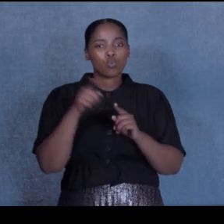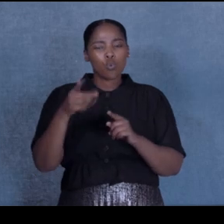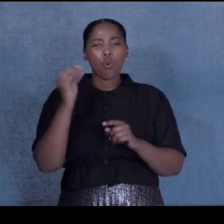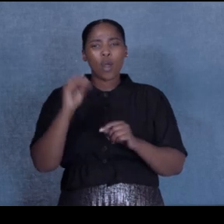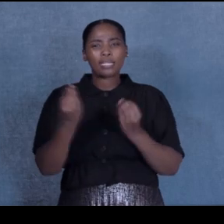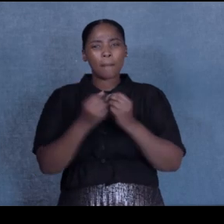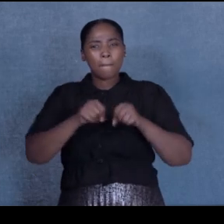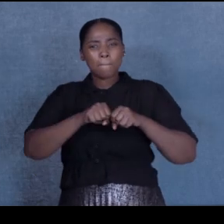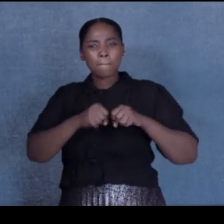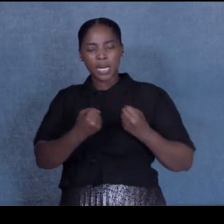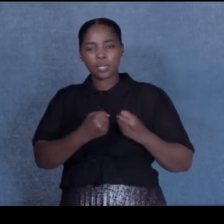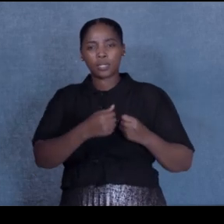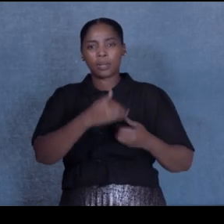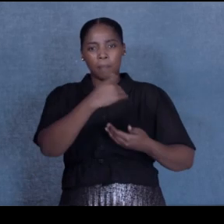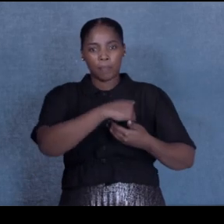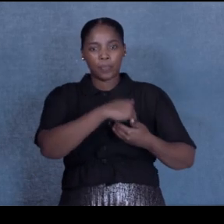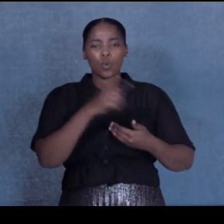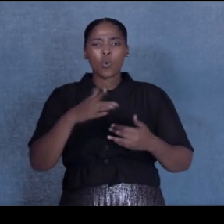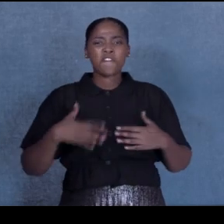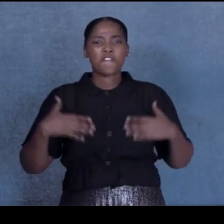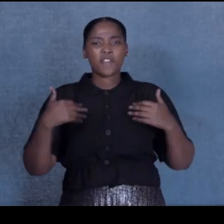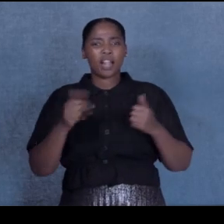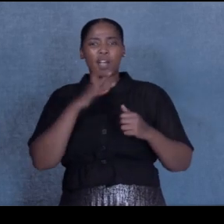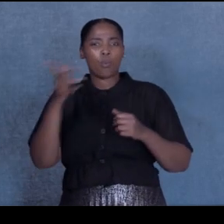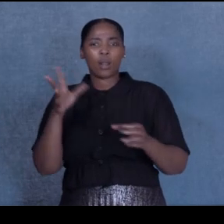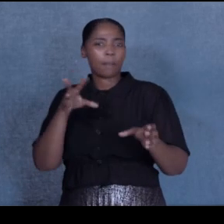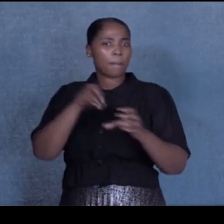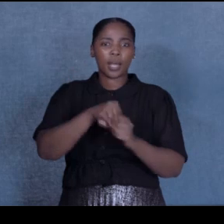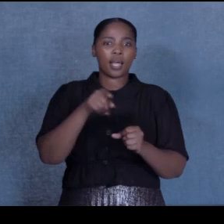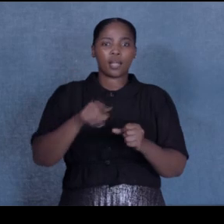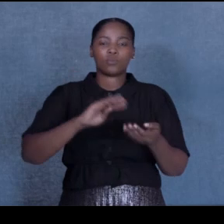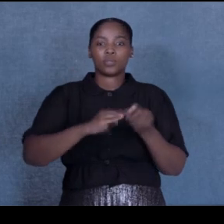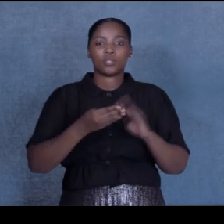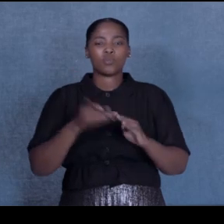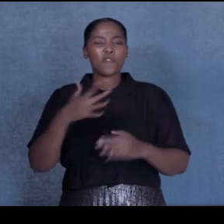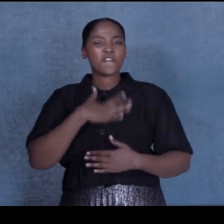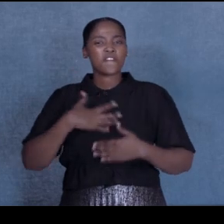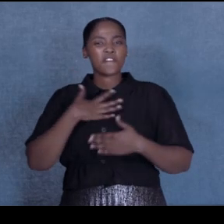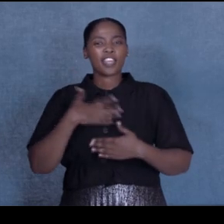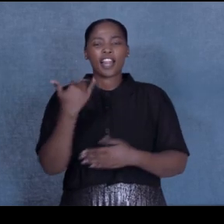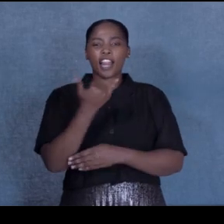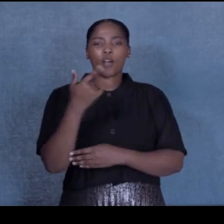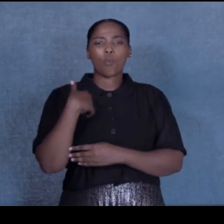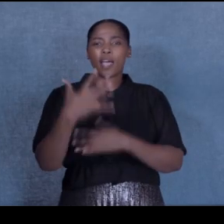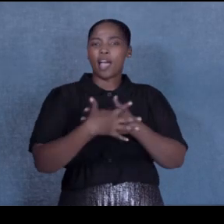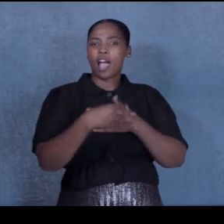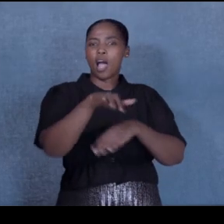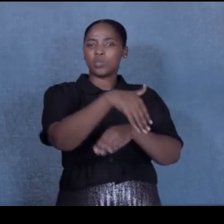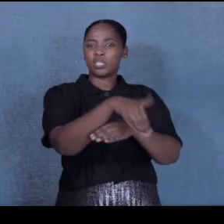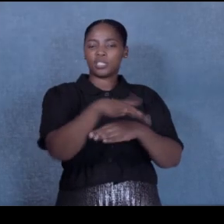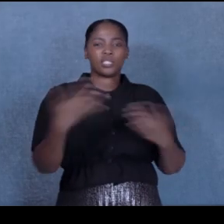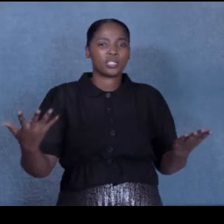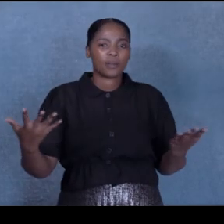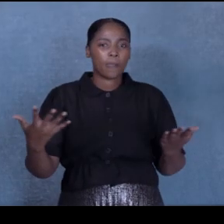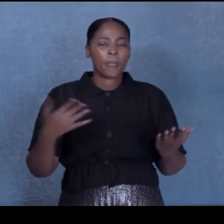And you immediately feel that you're not part of the society. You immediately feel that you're an outsider. You immediately